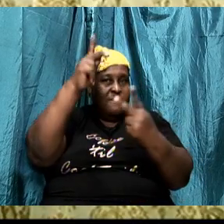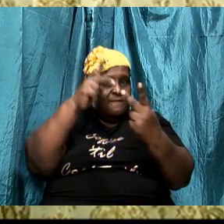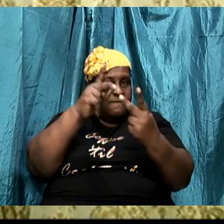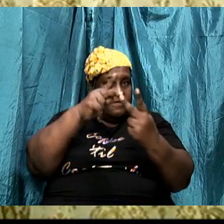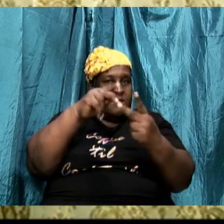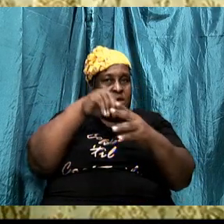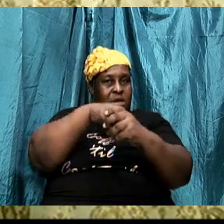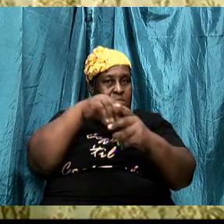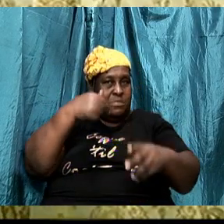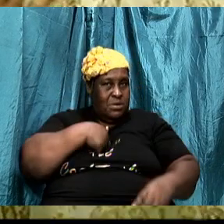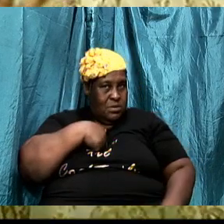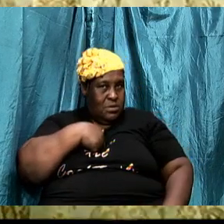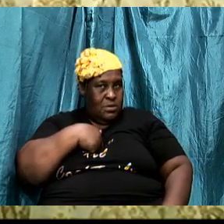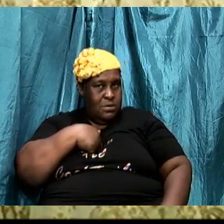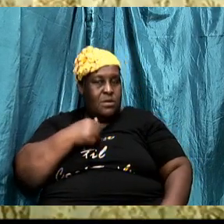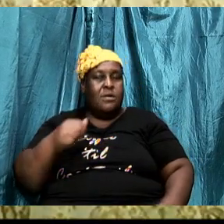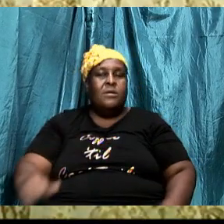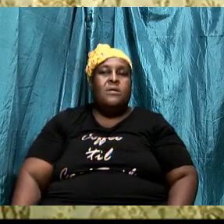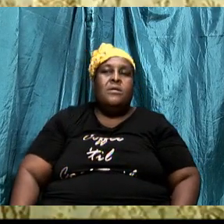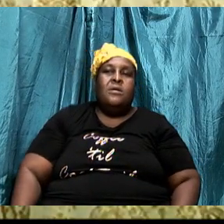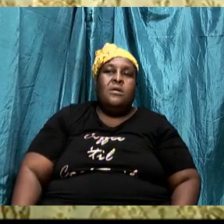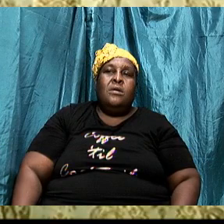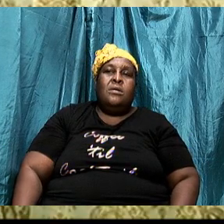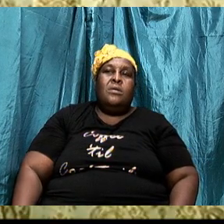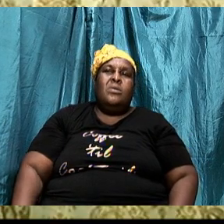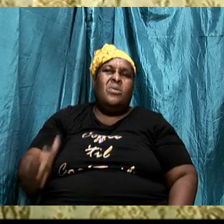that you will not have the victory